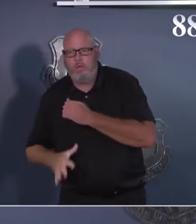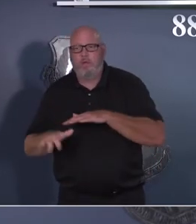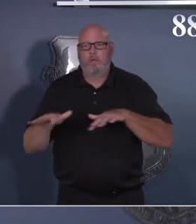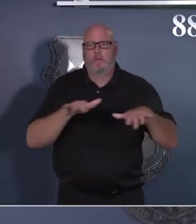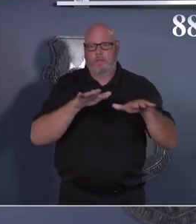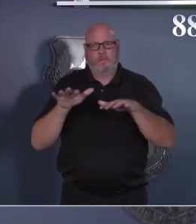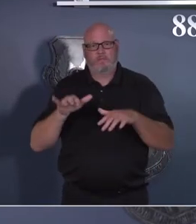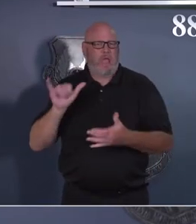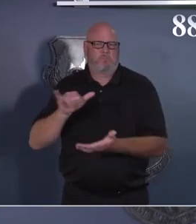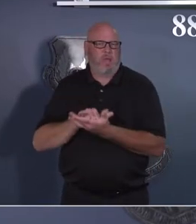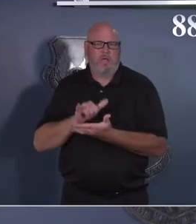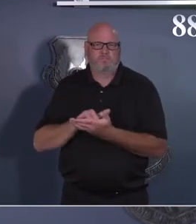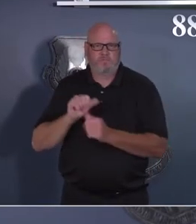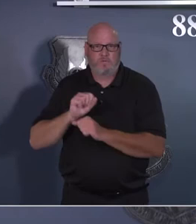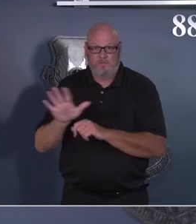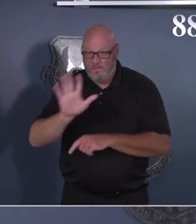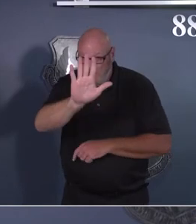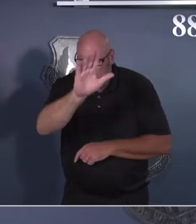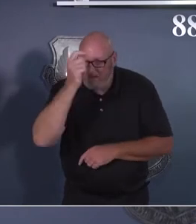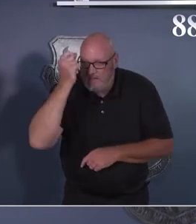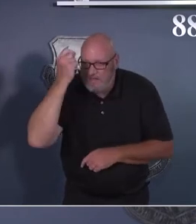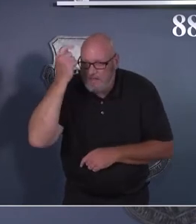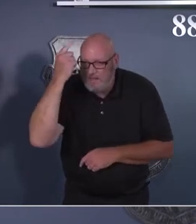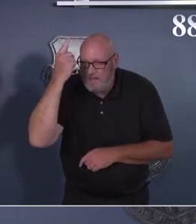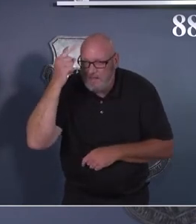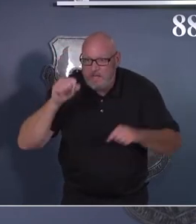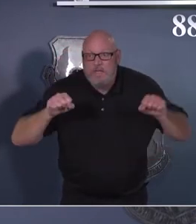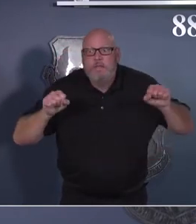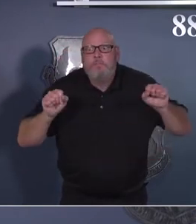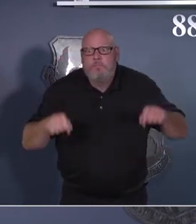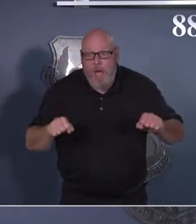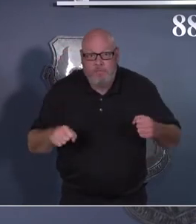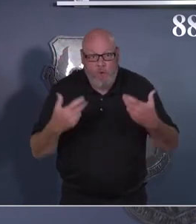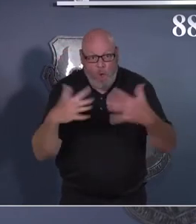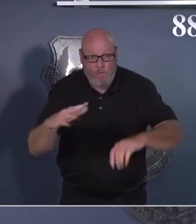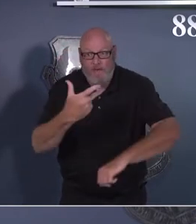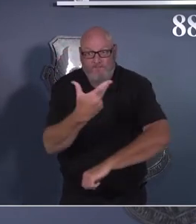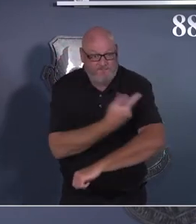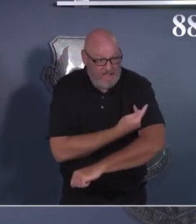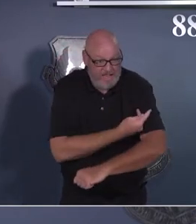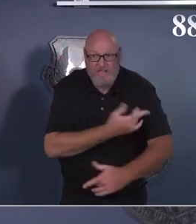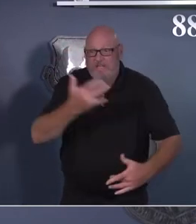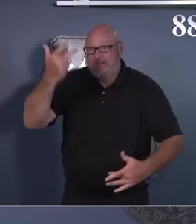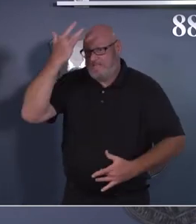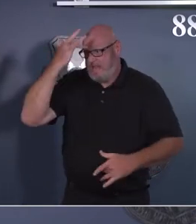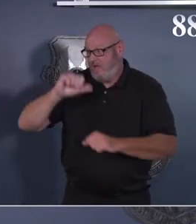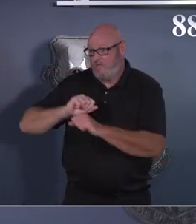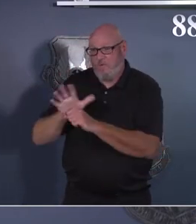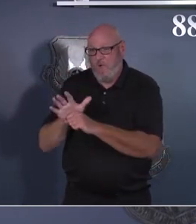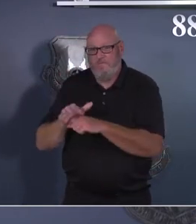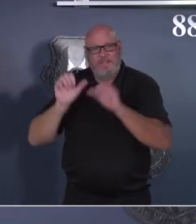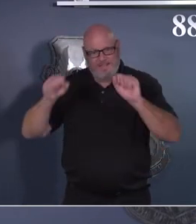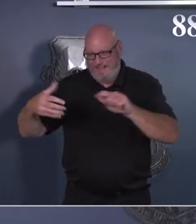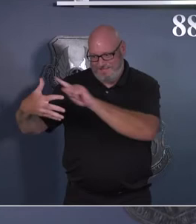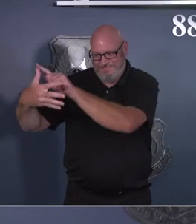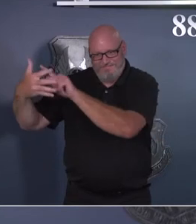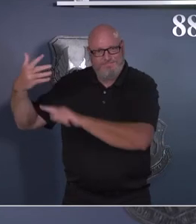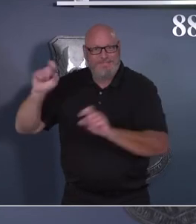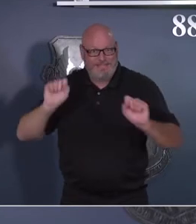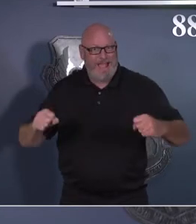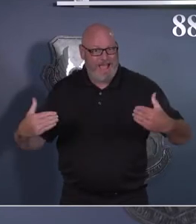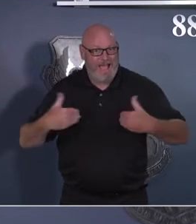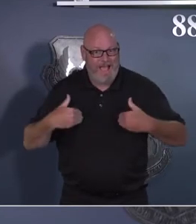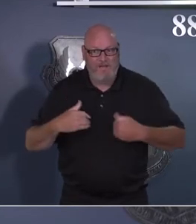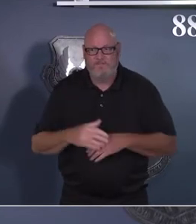folks are possible, we encourage people to get tested if you are exhibiting symptoms, especially if you have had close contact